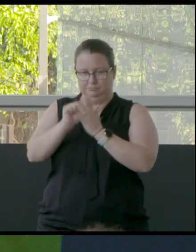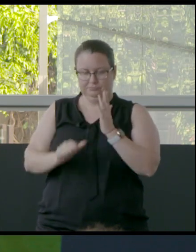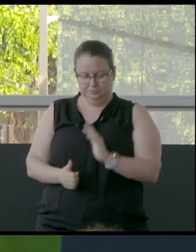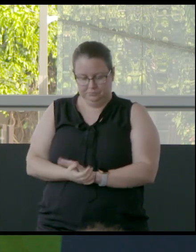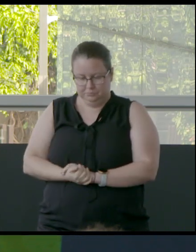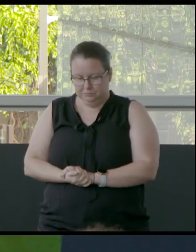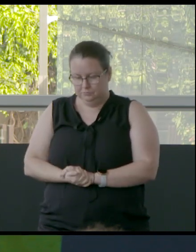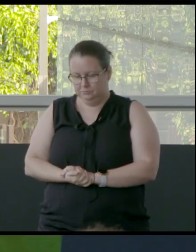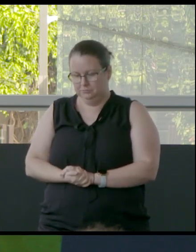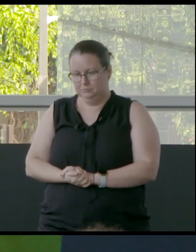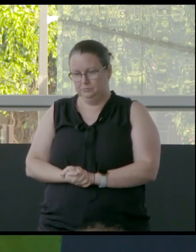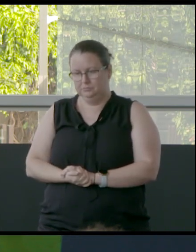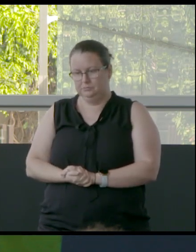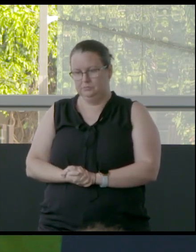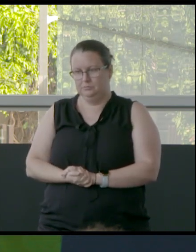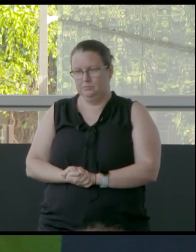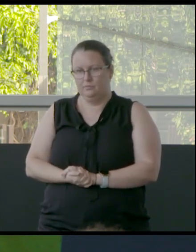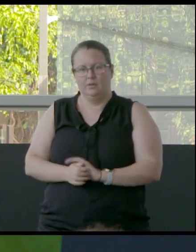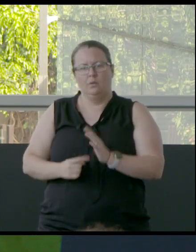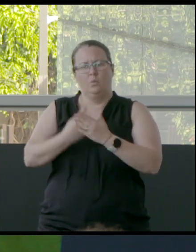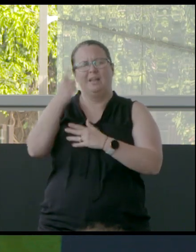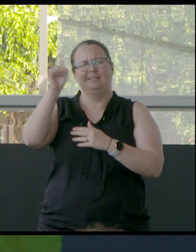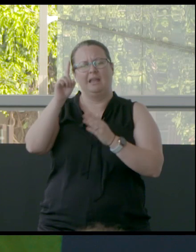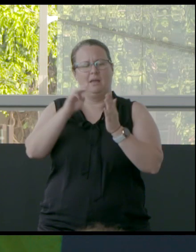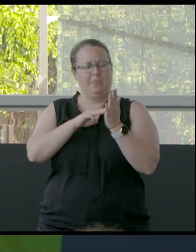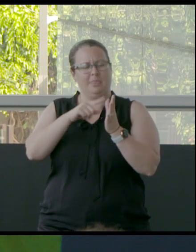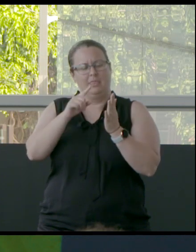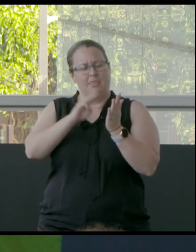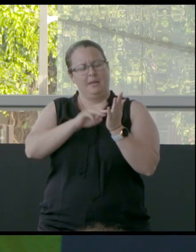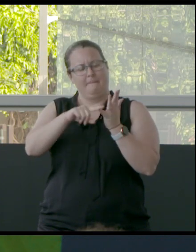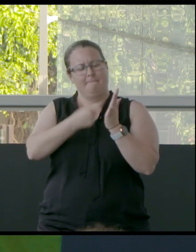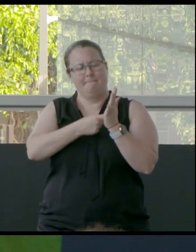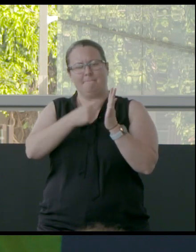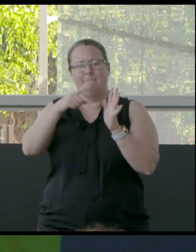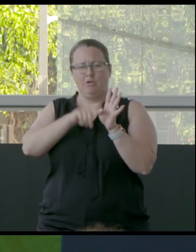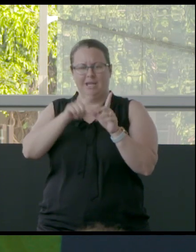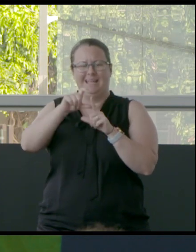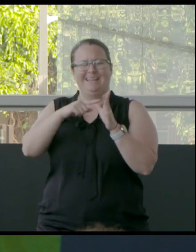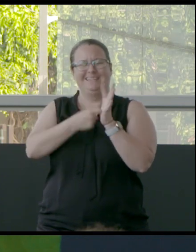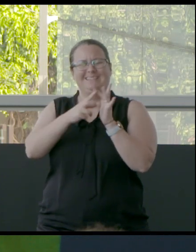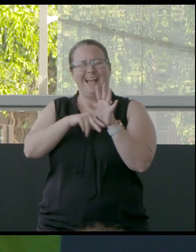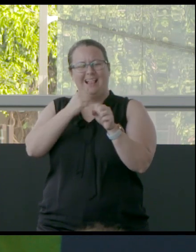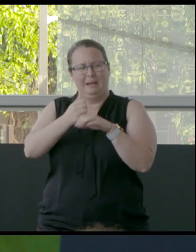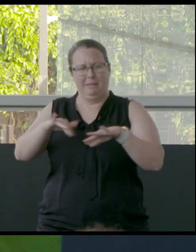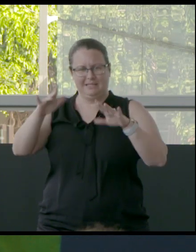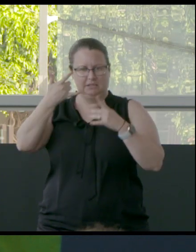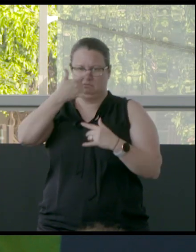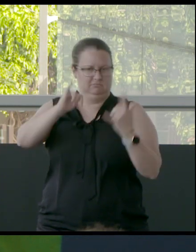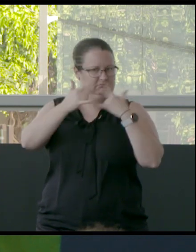and also, like, what's happening throughout the Murray-Darling Basin and the mismanagement of the entire system?